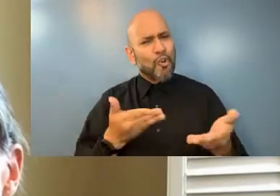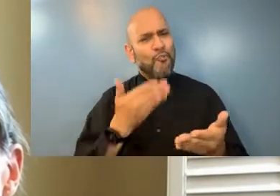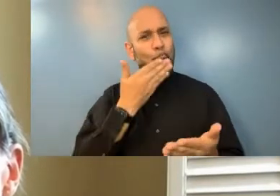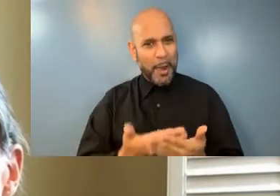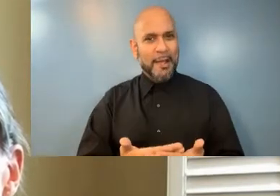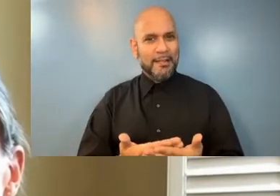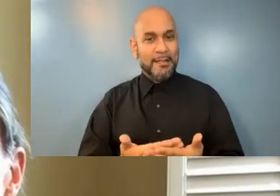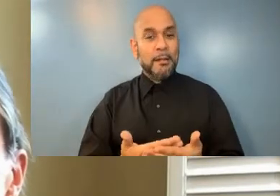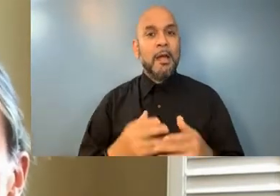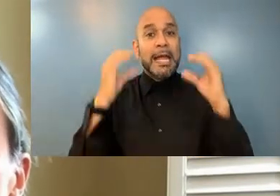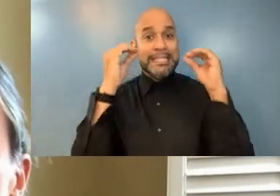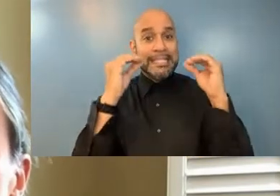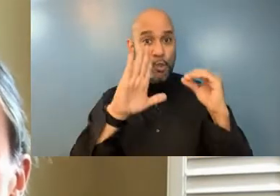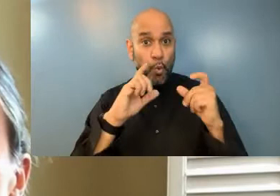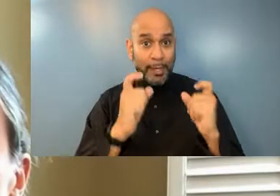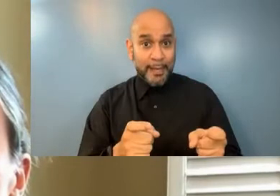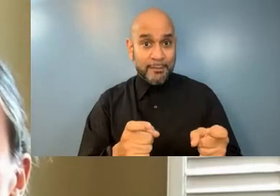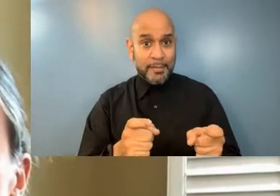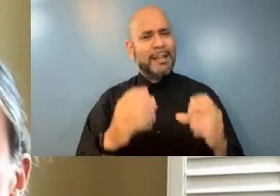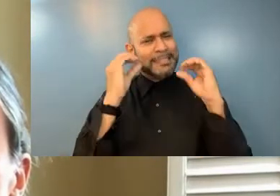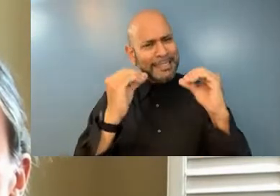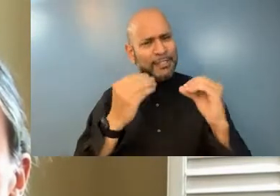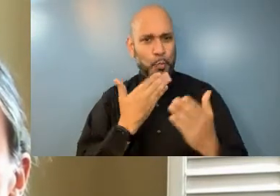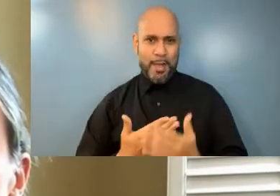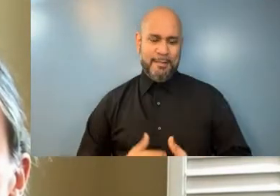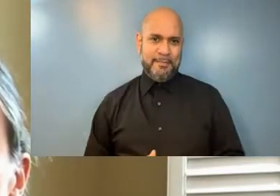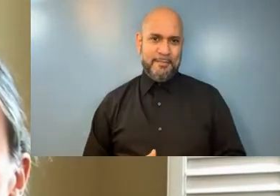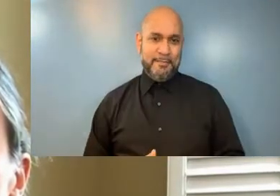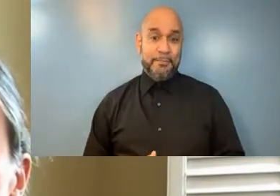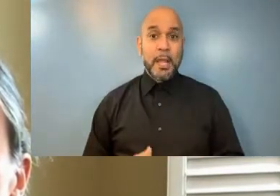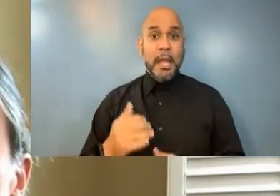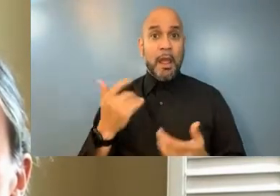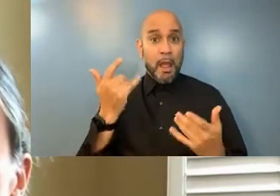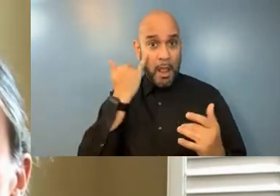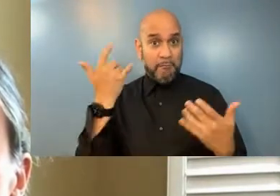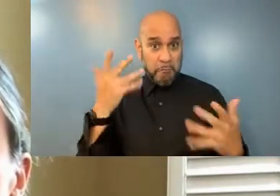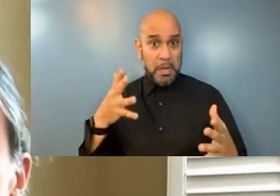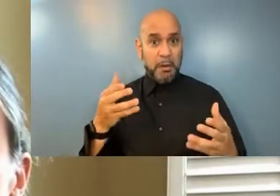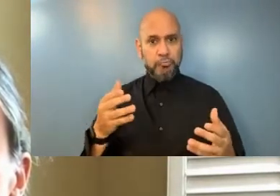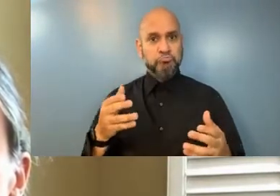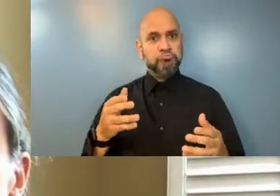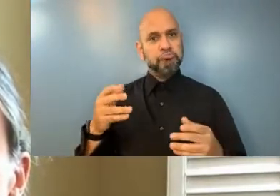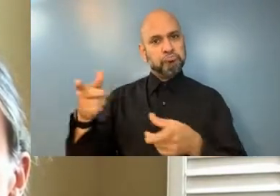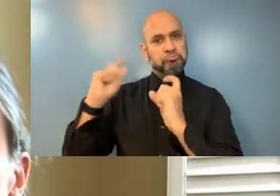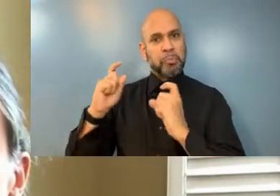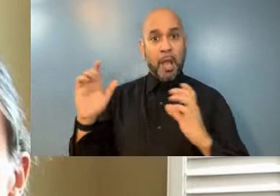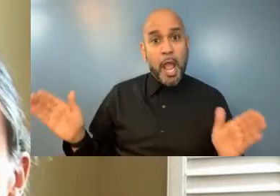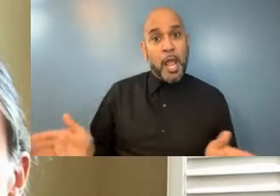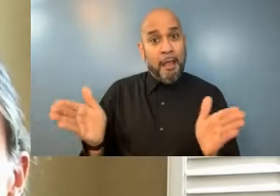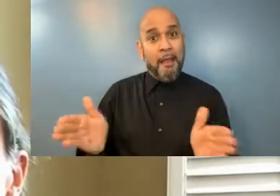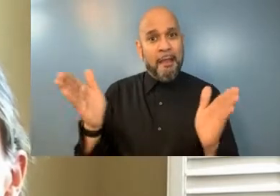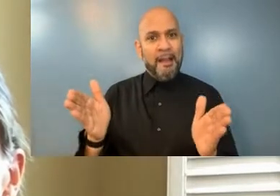If teaching is your gift, then teach well. If you have been given a voice of encouragement, then use it often.